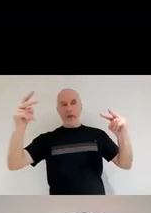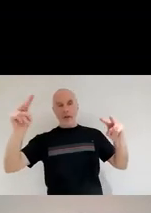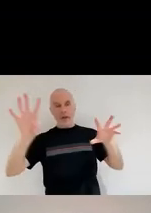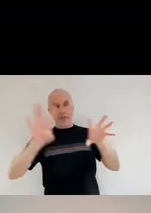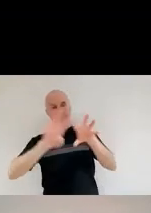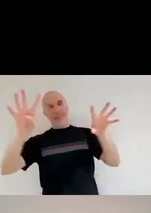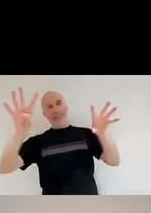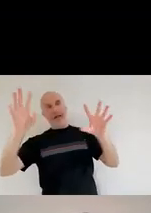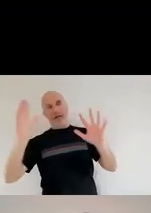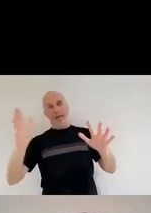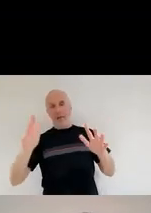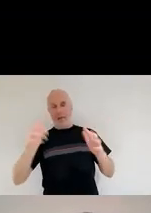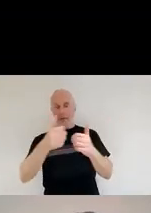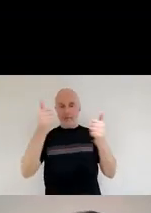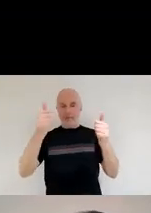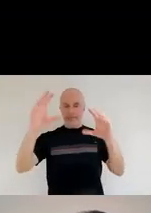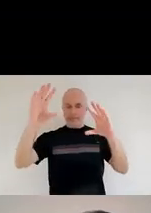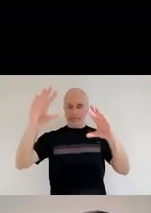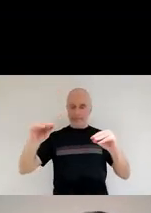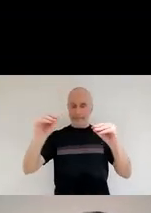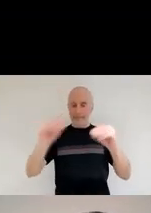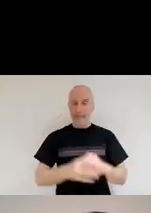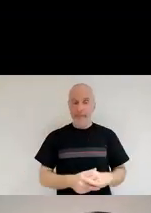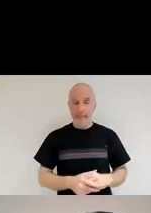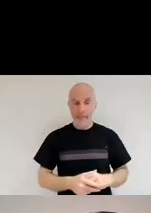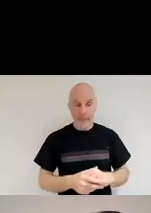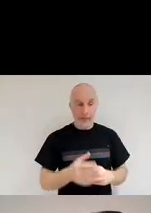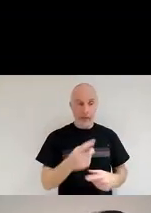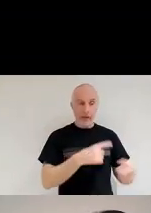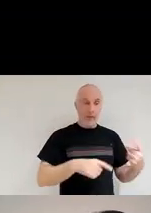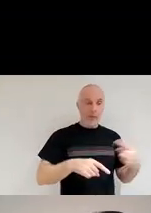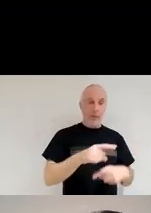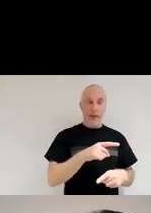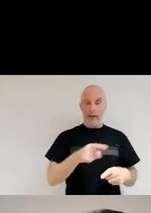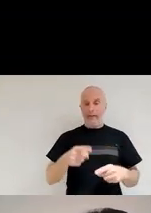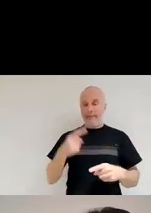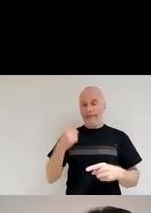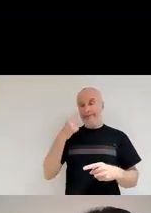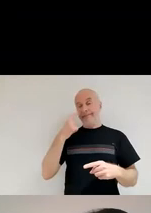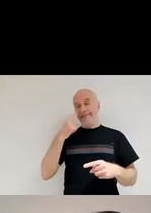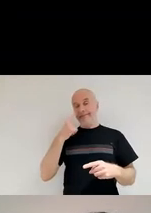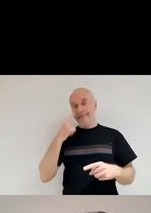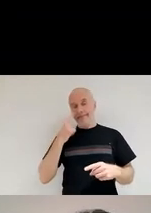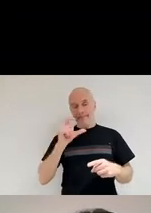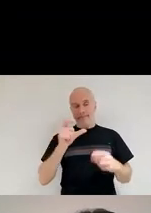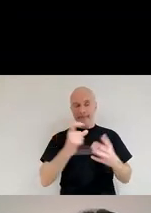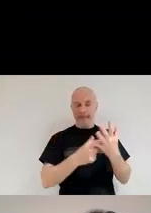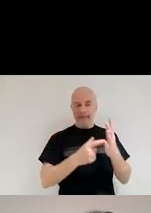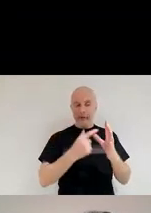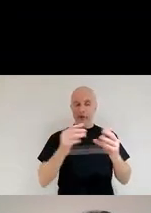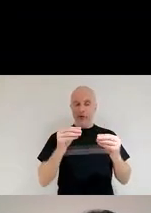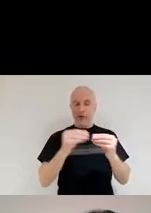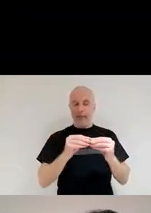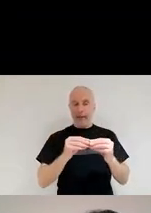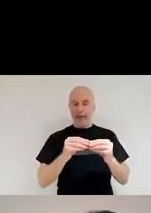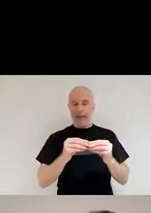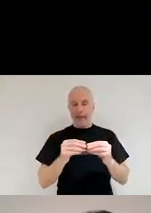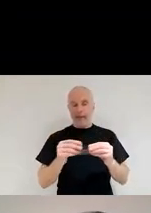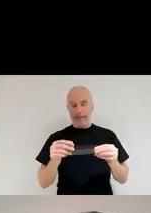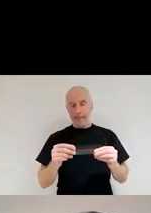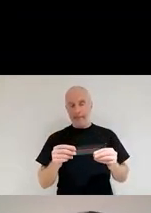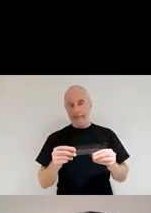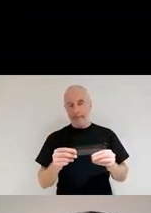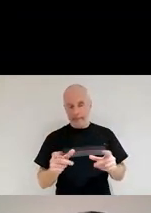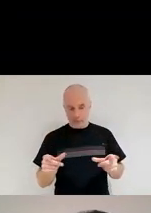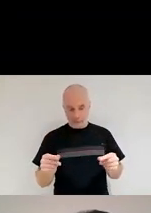to take our telescope and look at the Crab Nebula or that supernova that we know that went off in the Middle Ages,